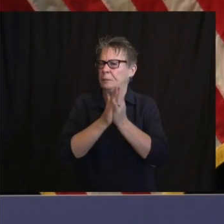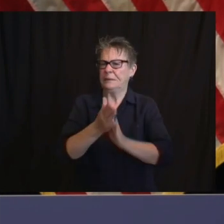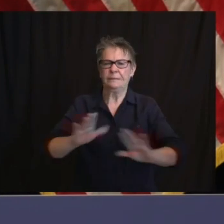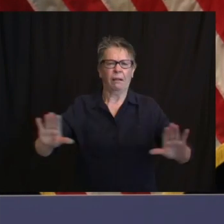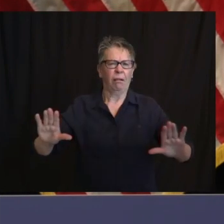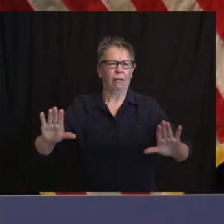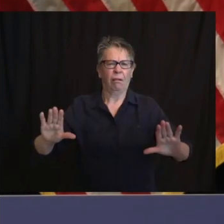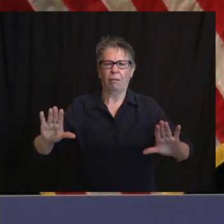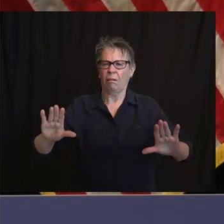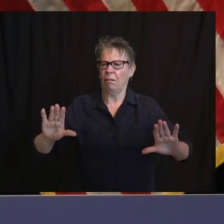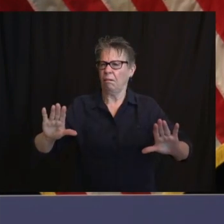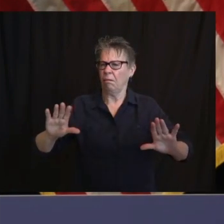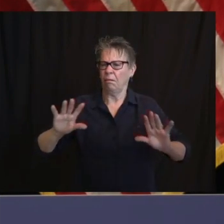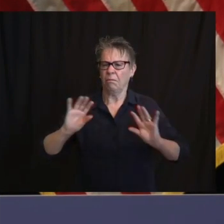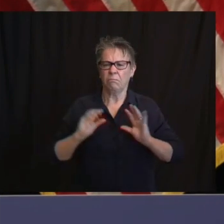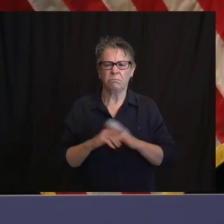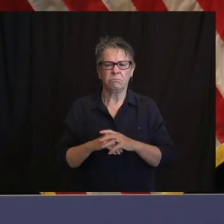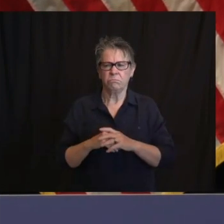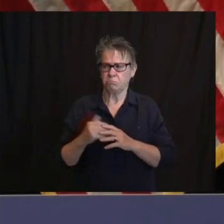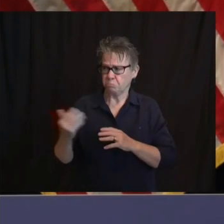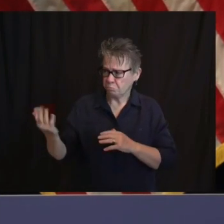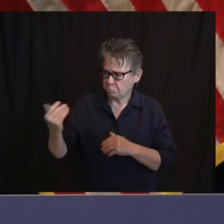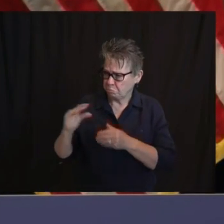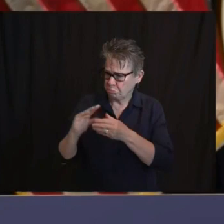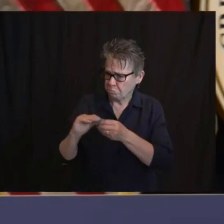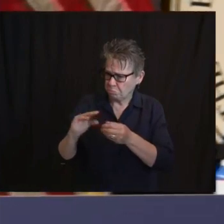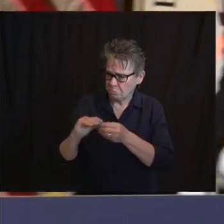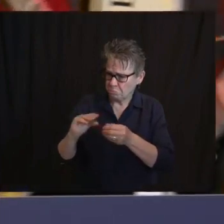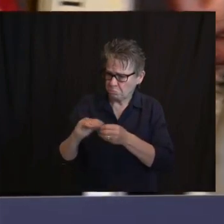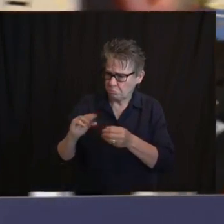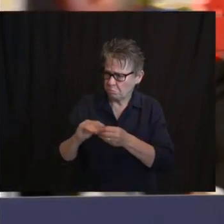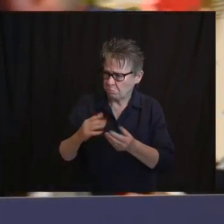of law enforcement, not just in our state, but in our country. Thank you.